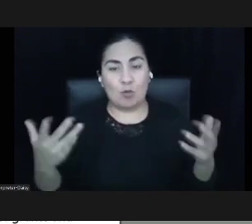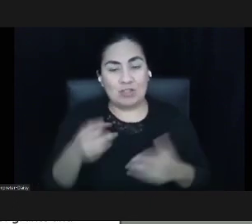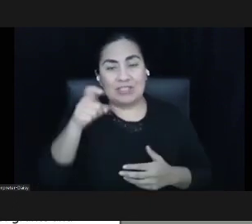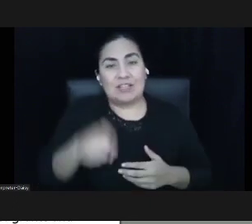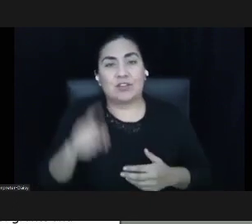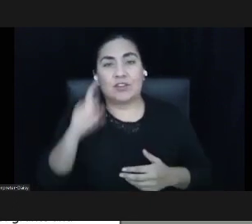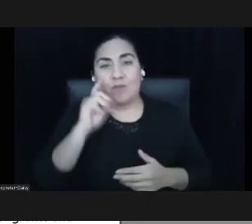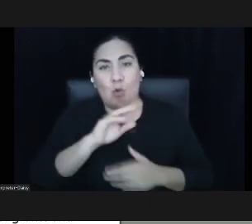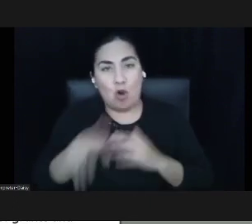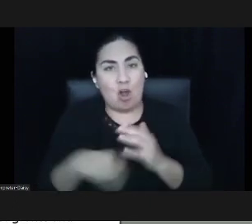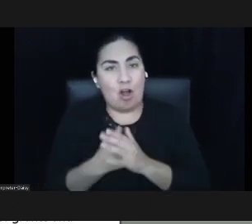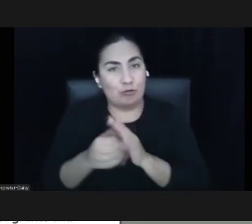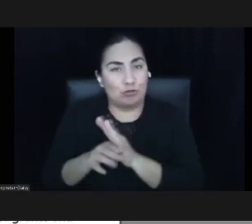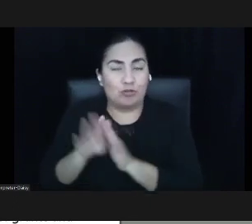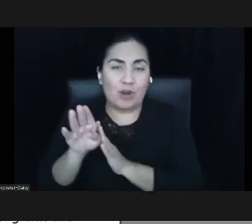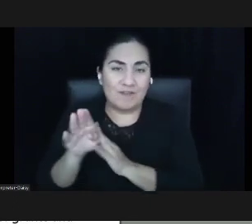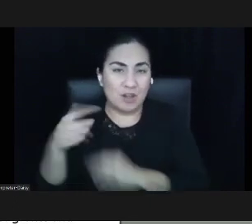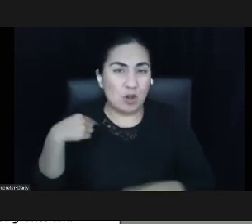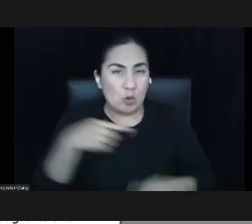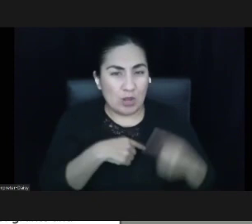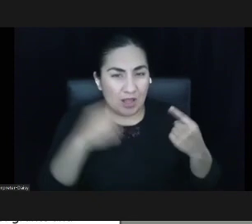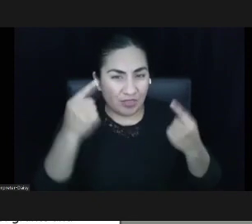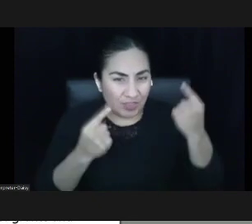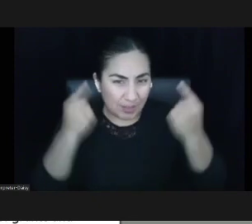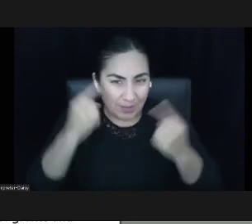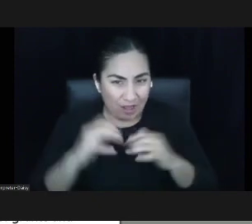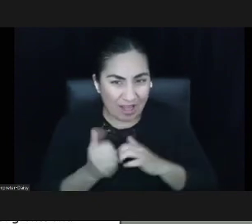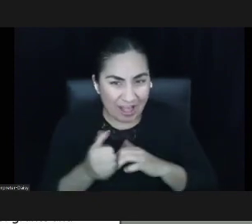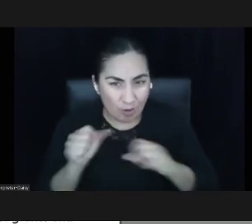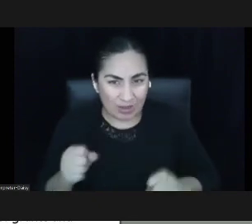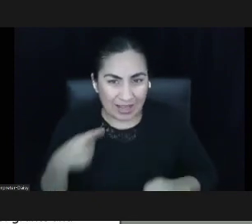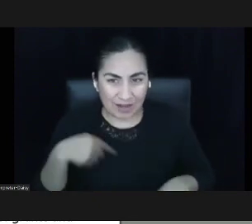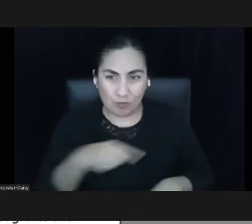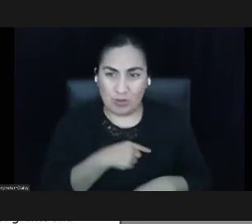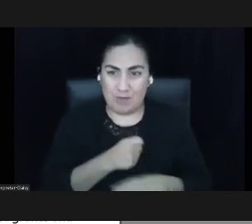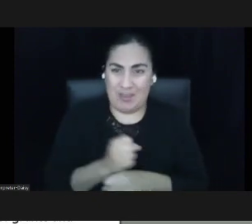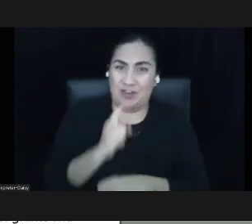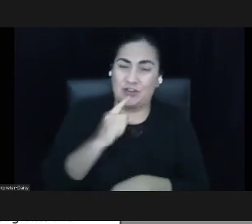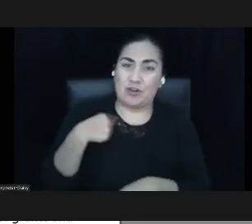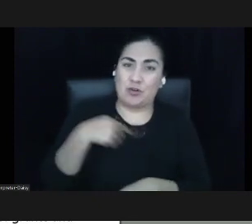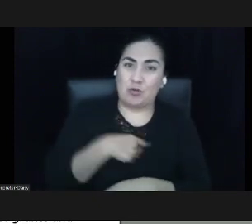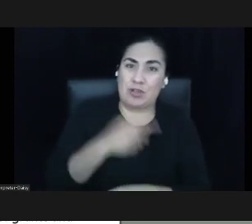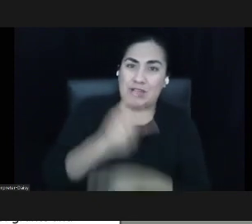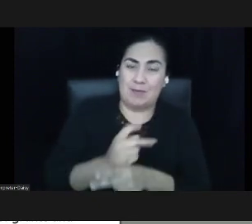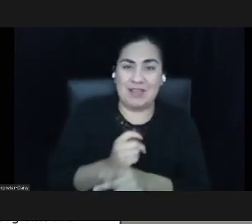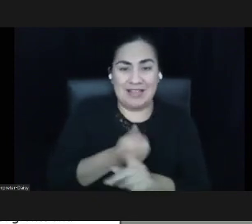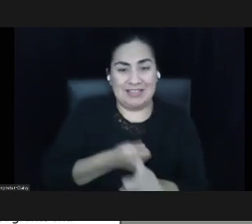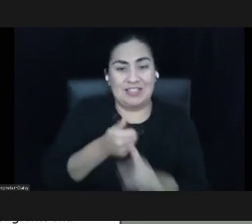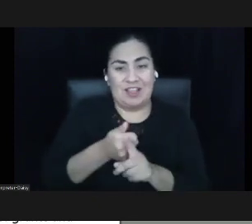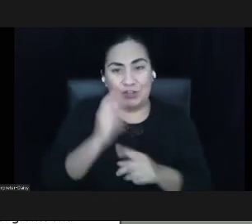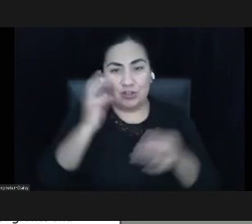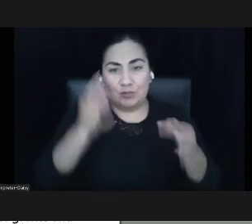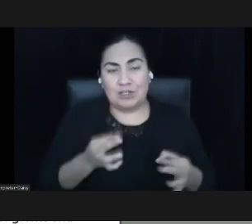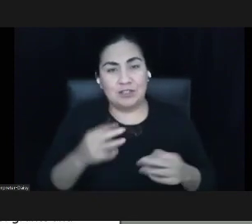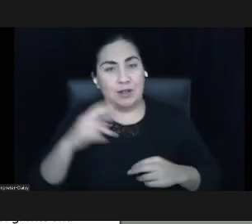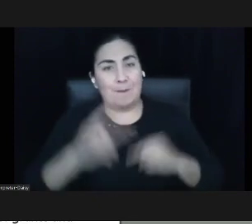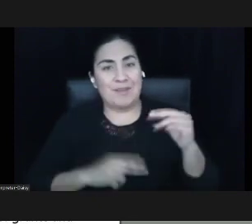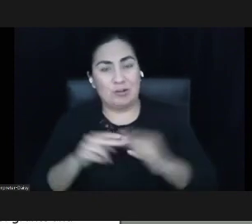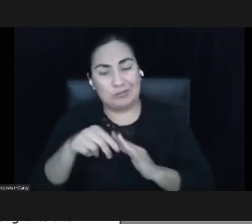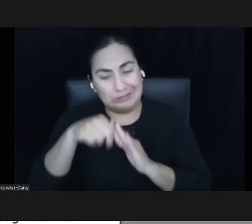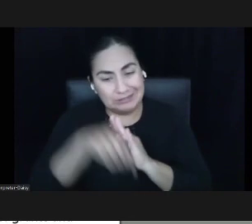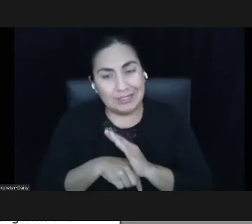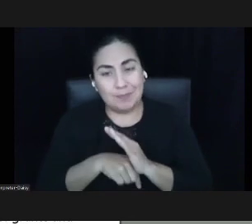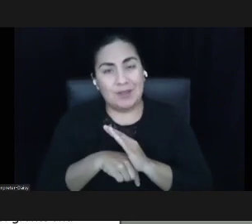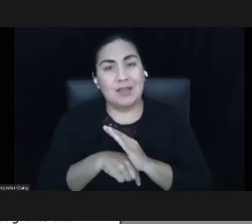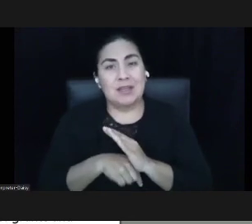to thrive. We think about how do we uphold self-determination and build deep democracy, which really means ending